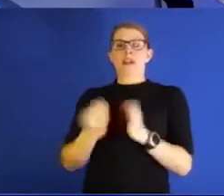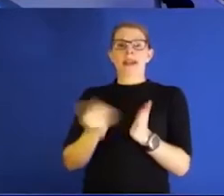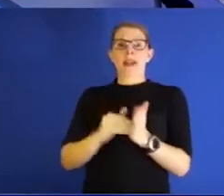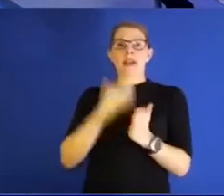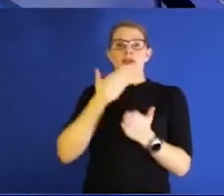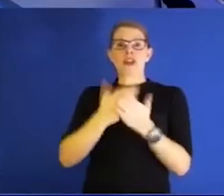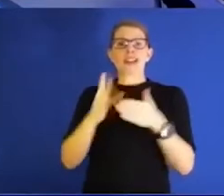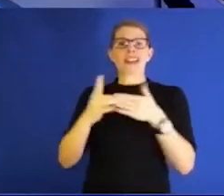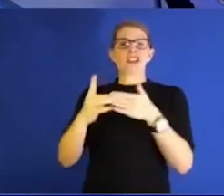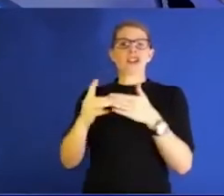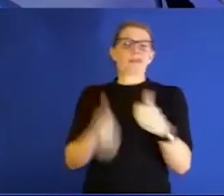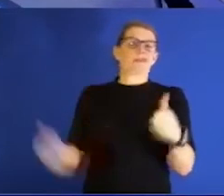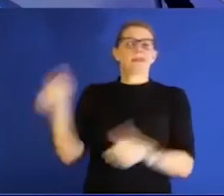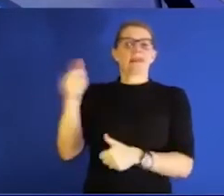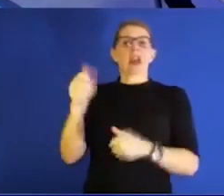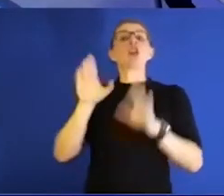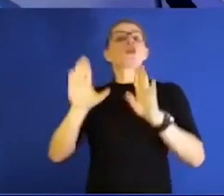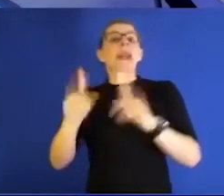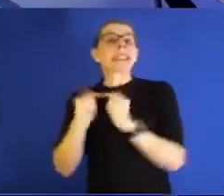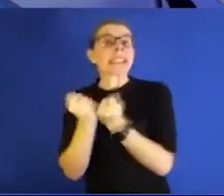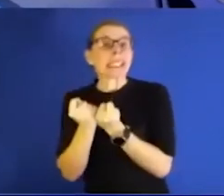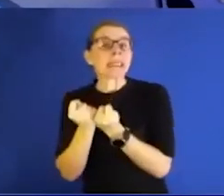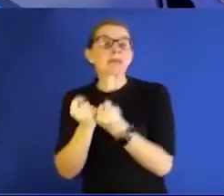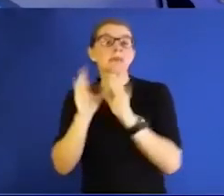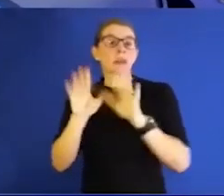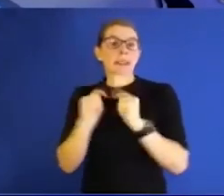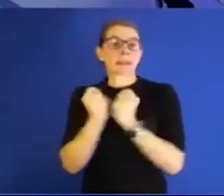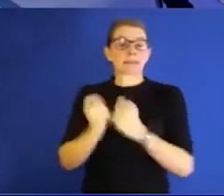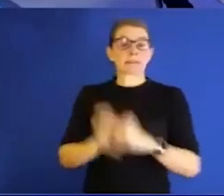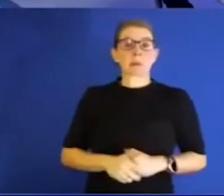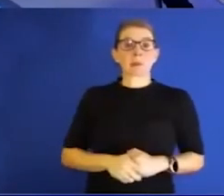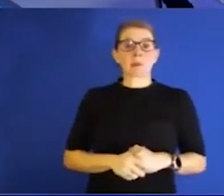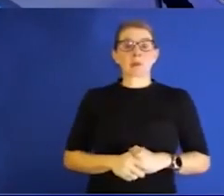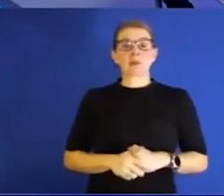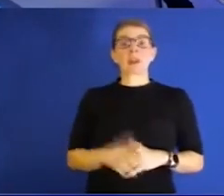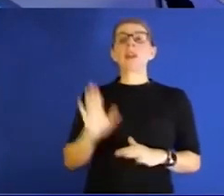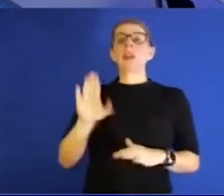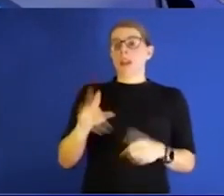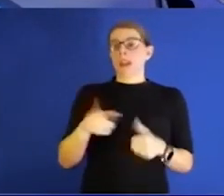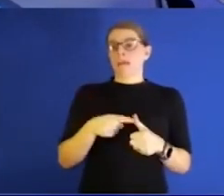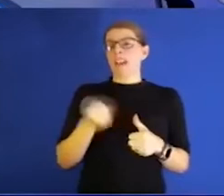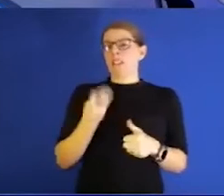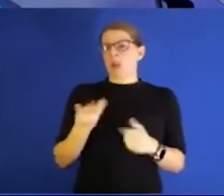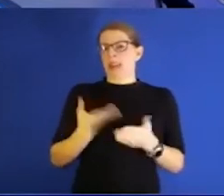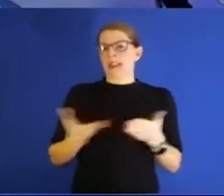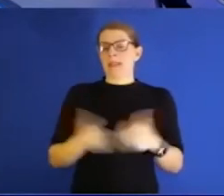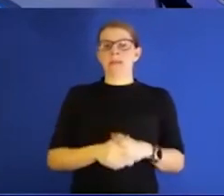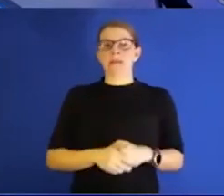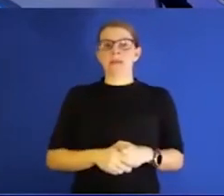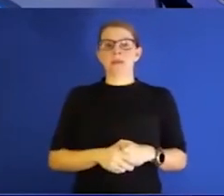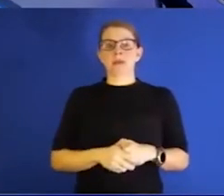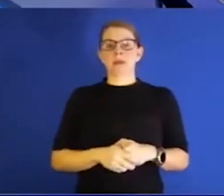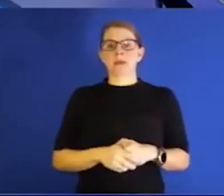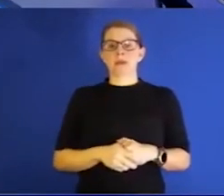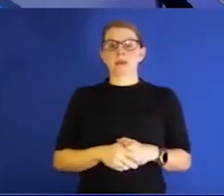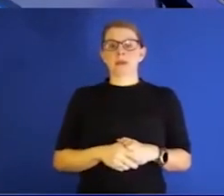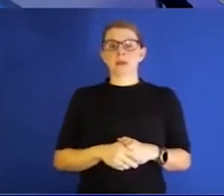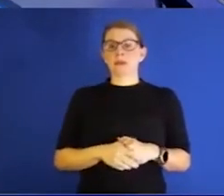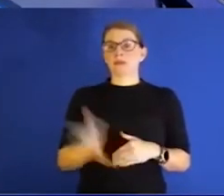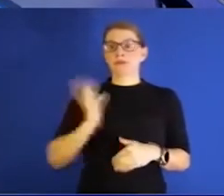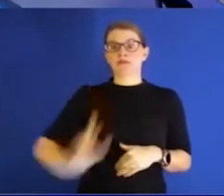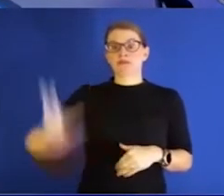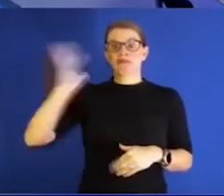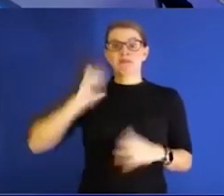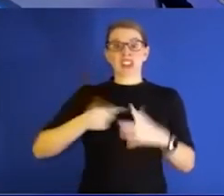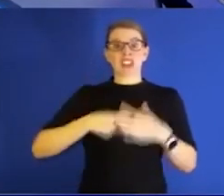Well, great team. Great team. That helps. you know, just to be honest, let's say a couple things. First of all, it's not where we started, right? Things were tough those first few